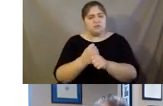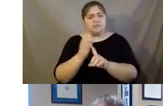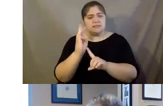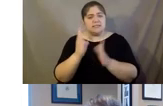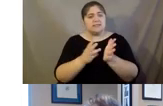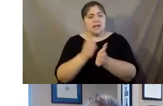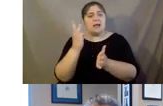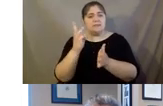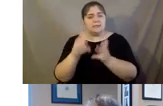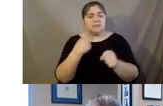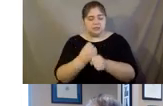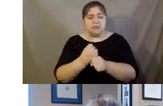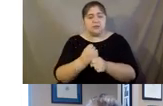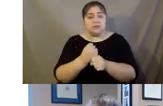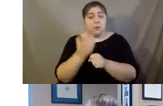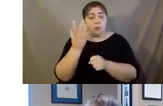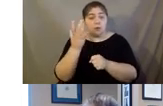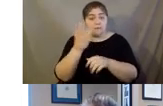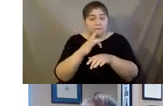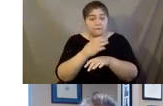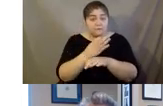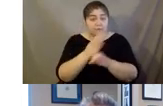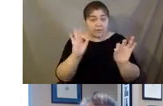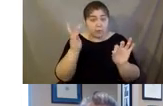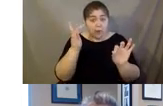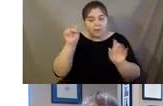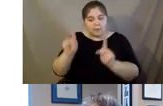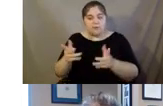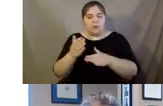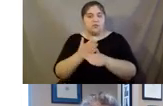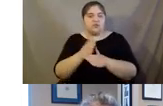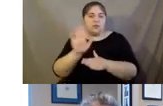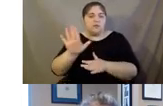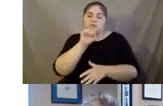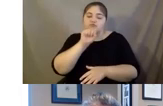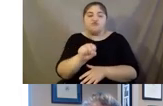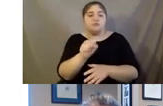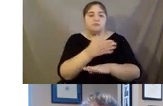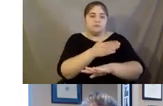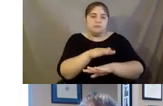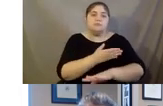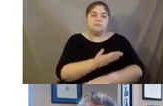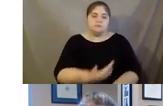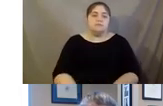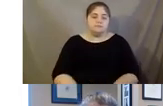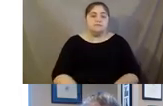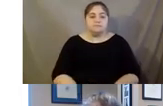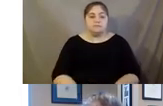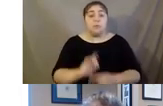because he wanted to share his love of music as well. So when we can reconvene, we'll get back to offering our concerts